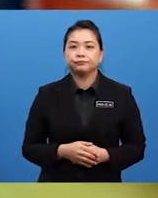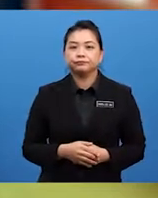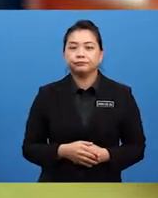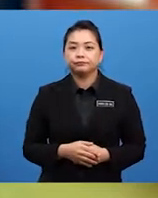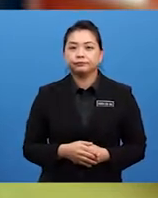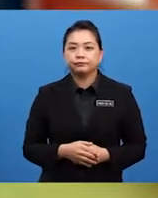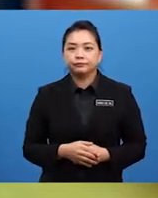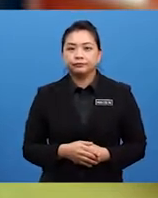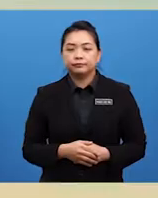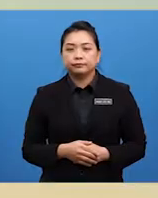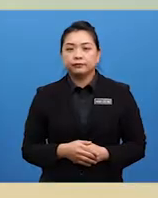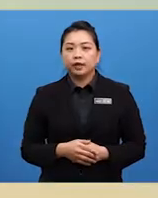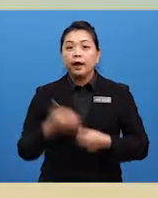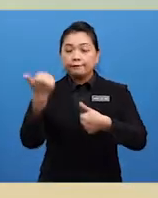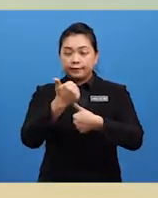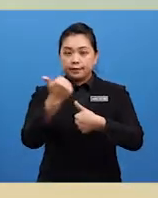reminder.